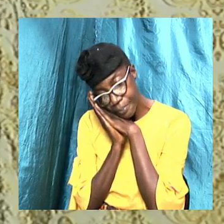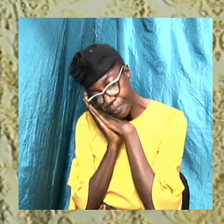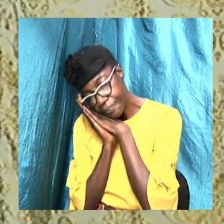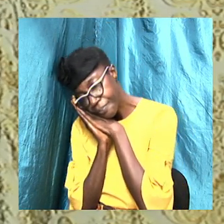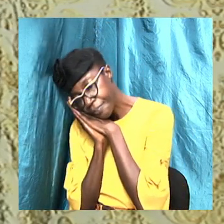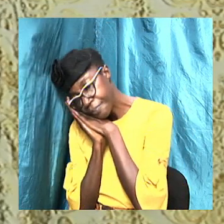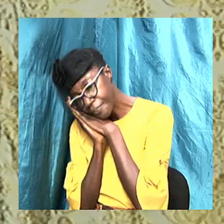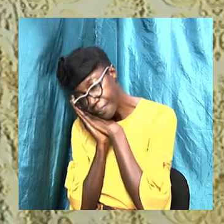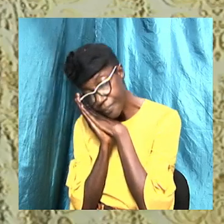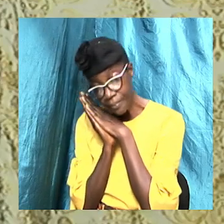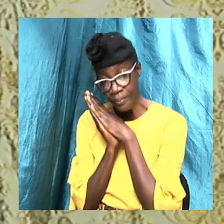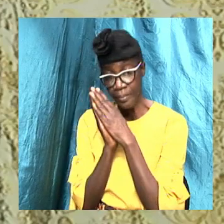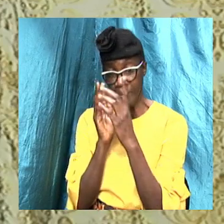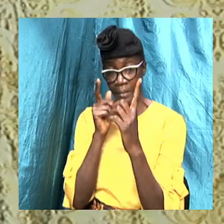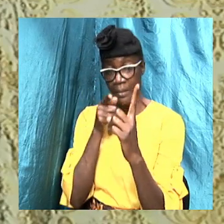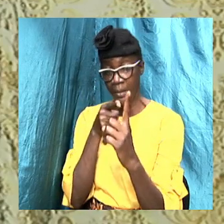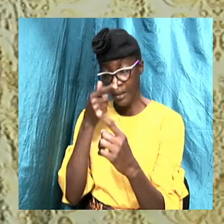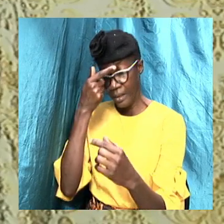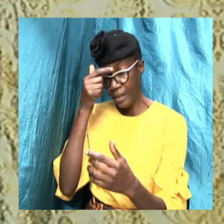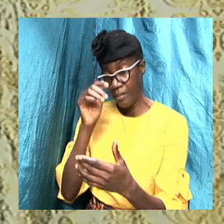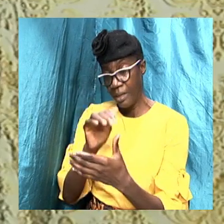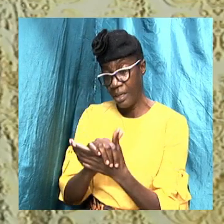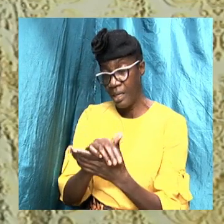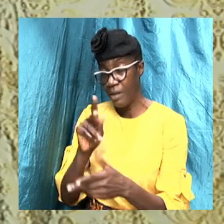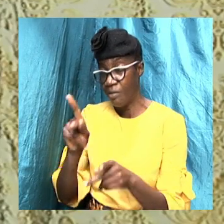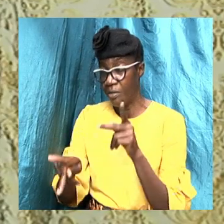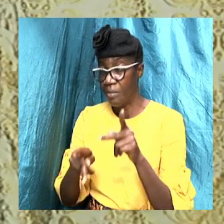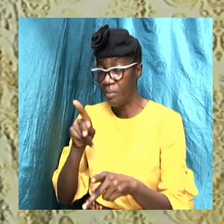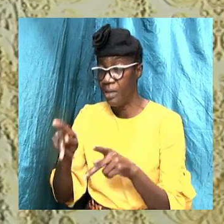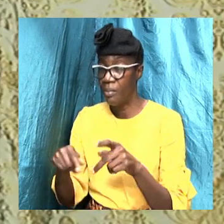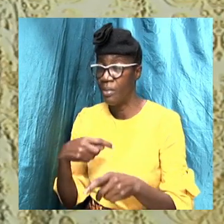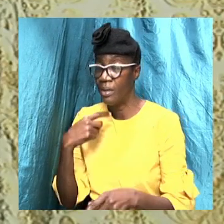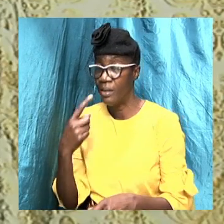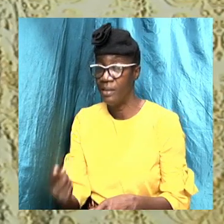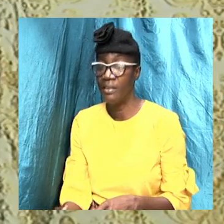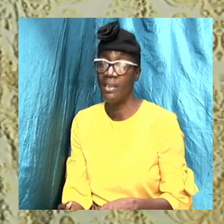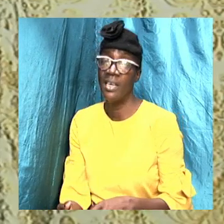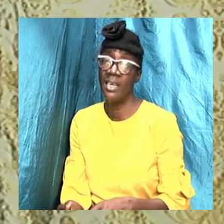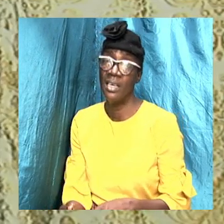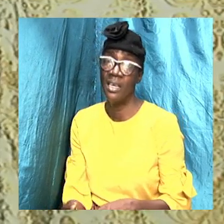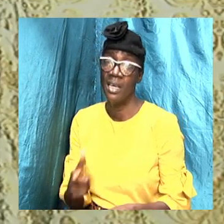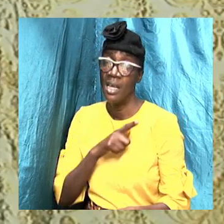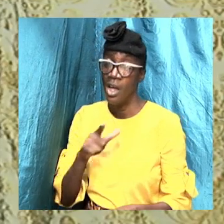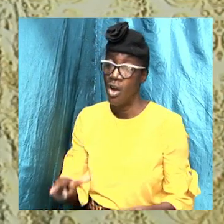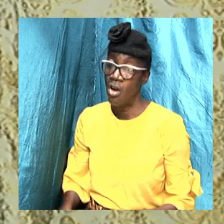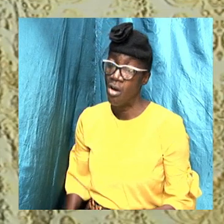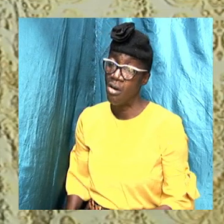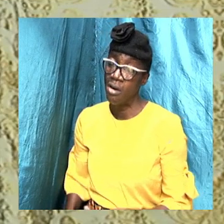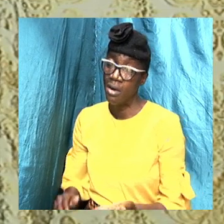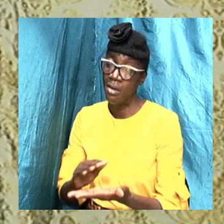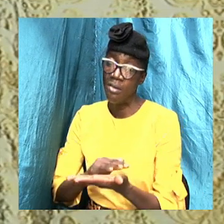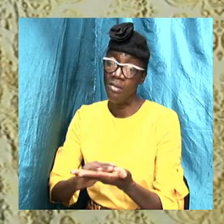I believe that folks are saying, folks are saying, Lord, forgive me,